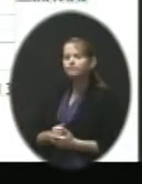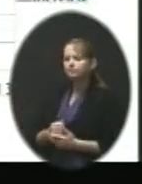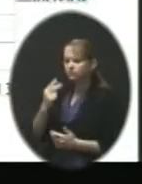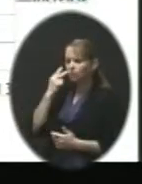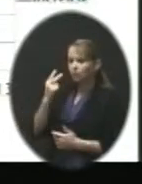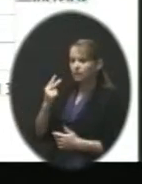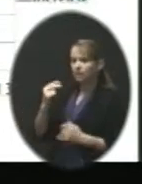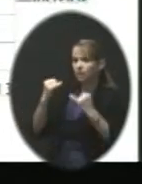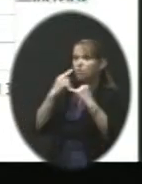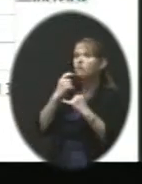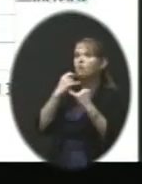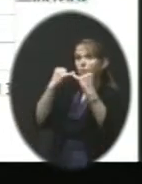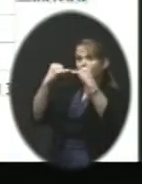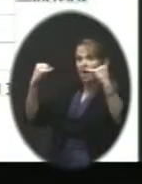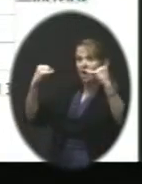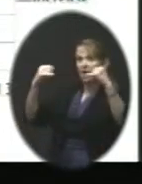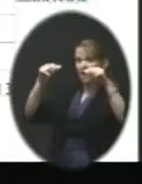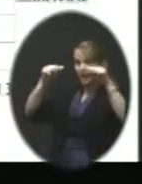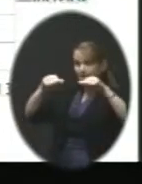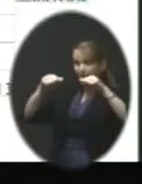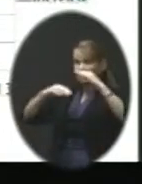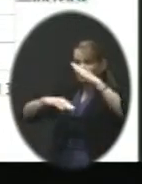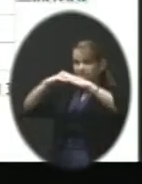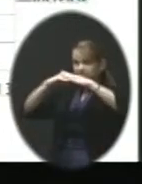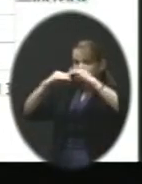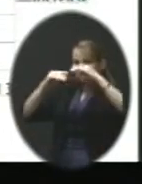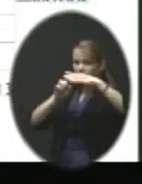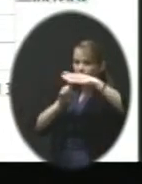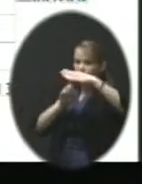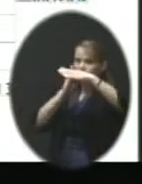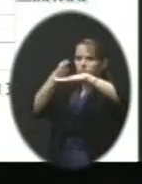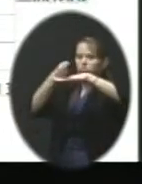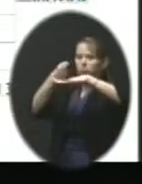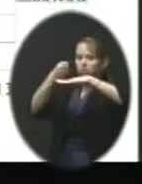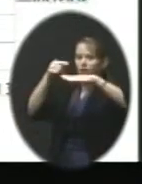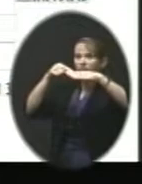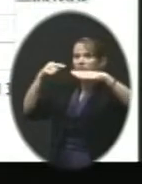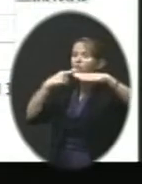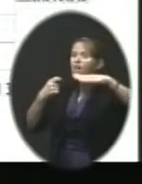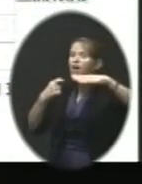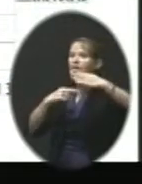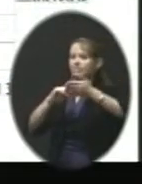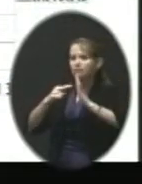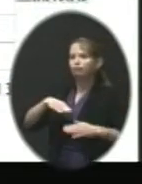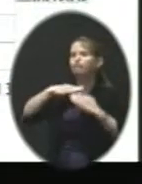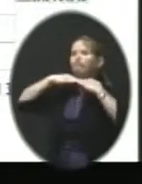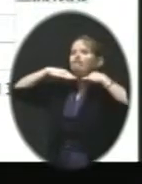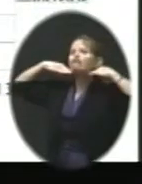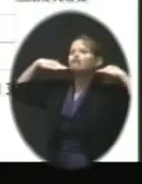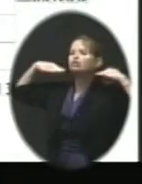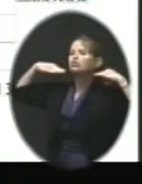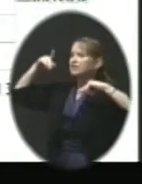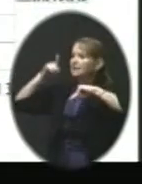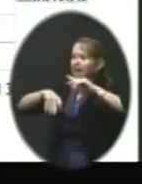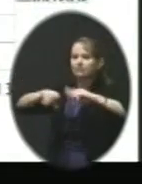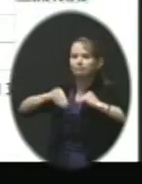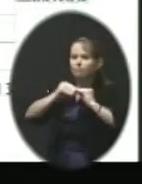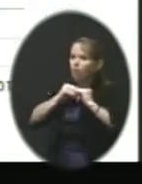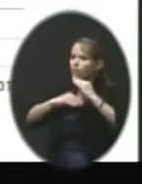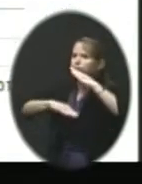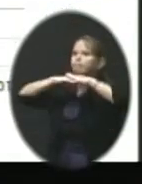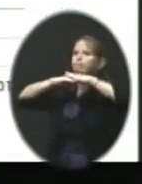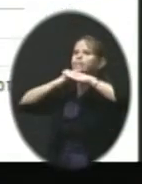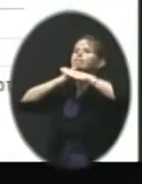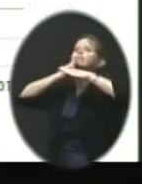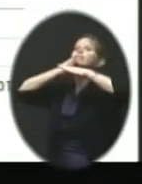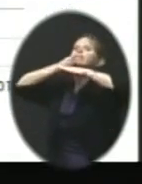crossed over that red capacity line. It's the I'm full line. I'm way past full. This is my max capacity has crossed